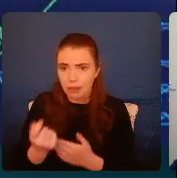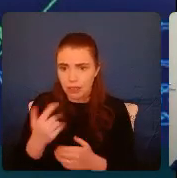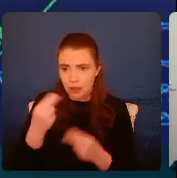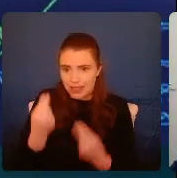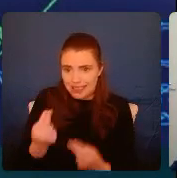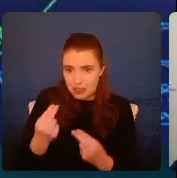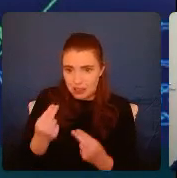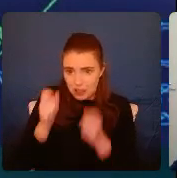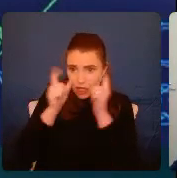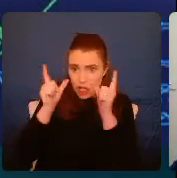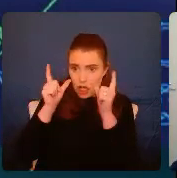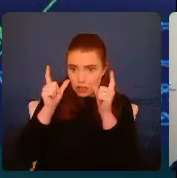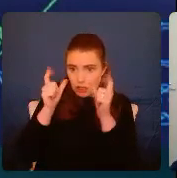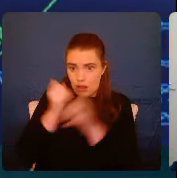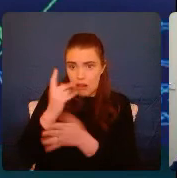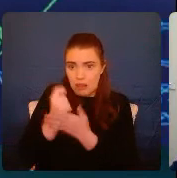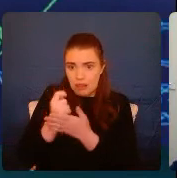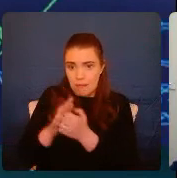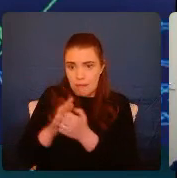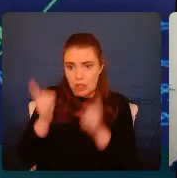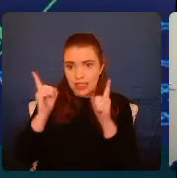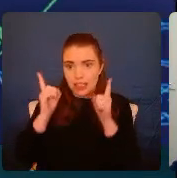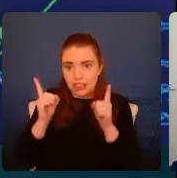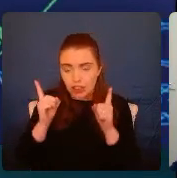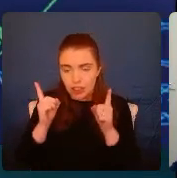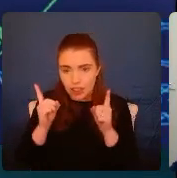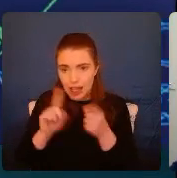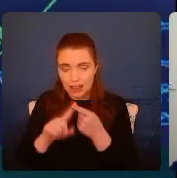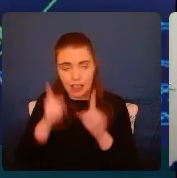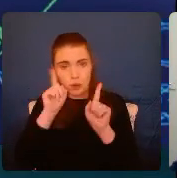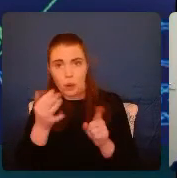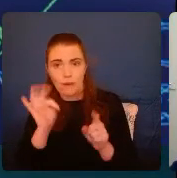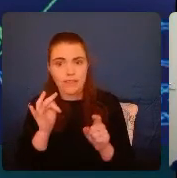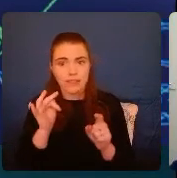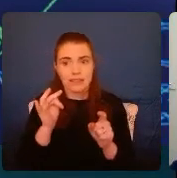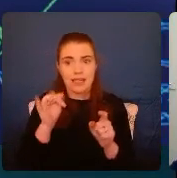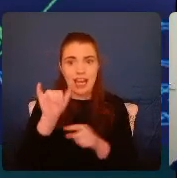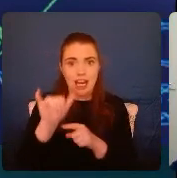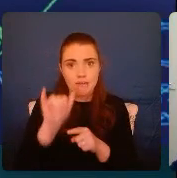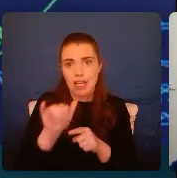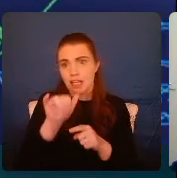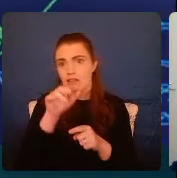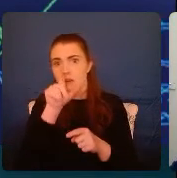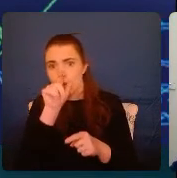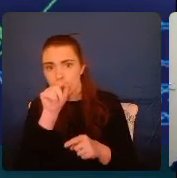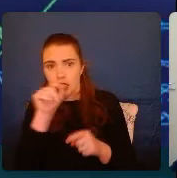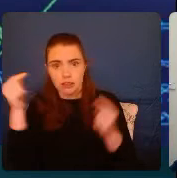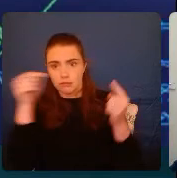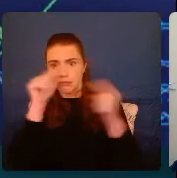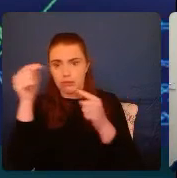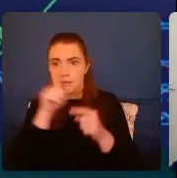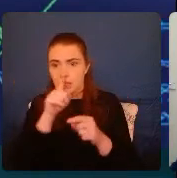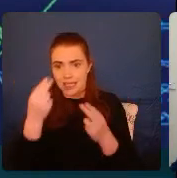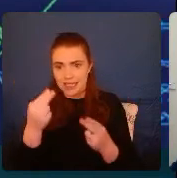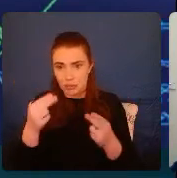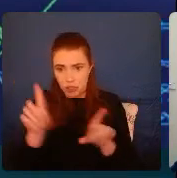for danger and it feels very overwhelming and they can't tell whether that's an airplane, is that a bird? I just need to either shut down or to